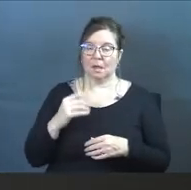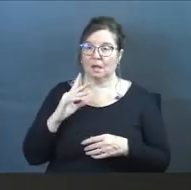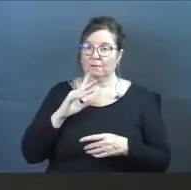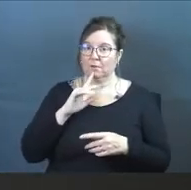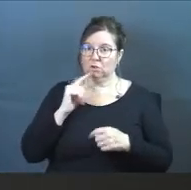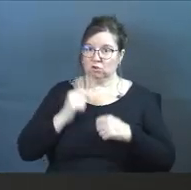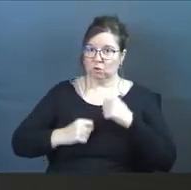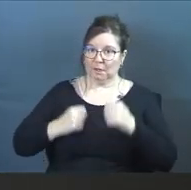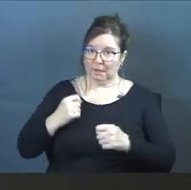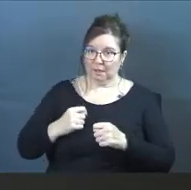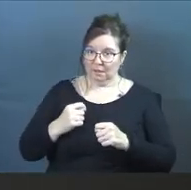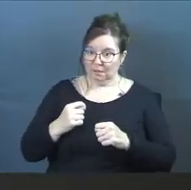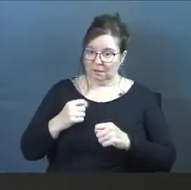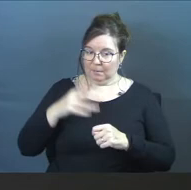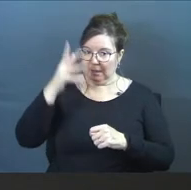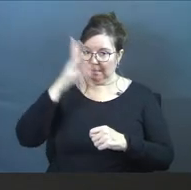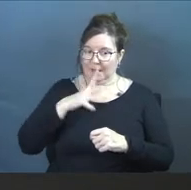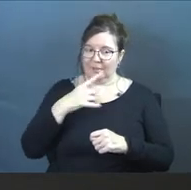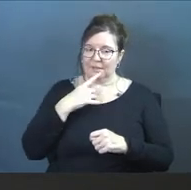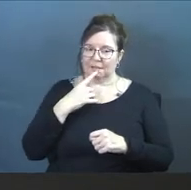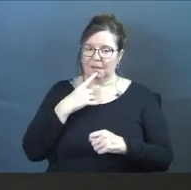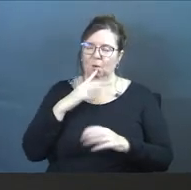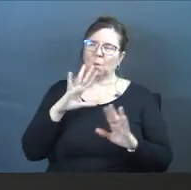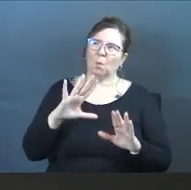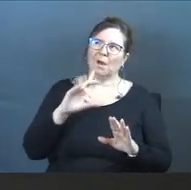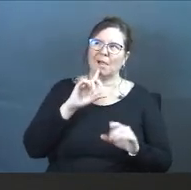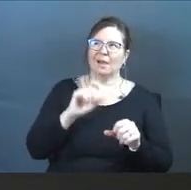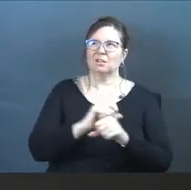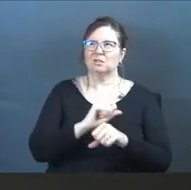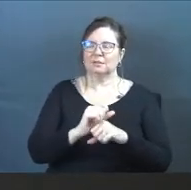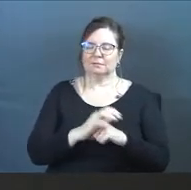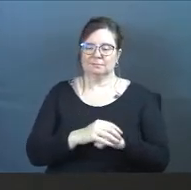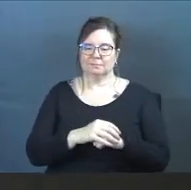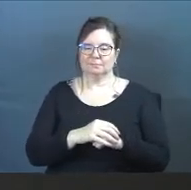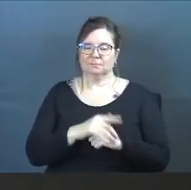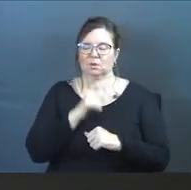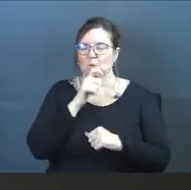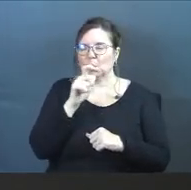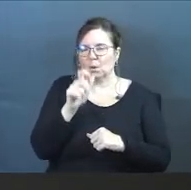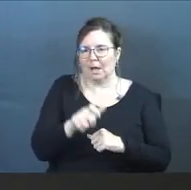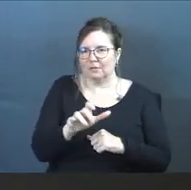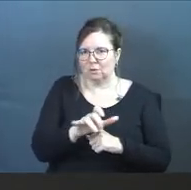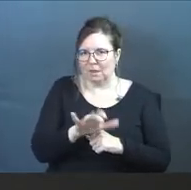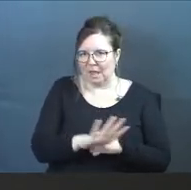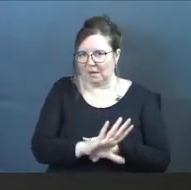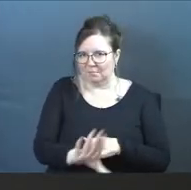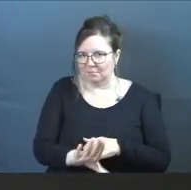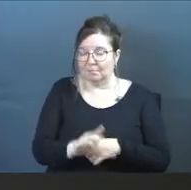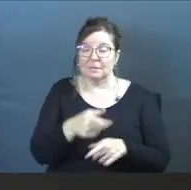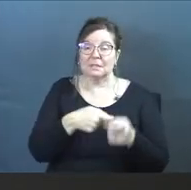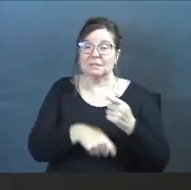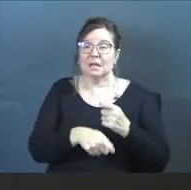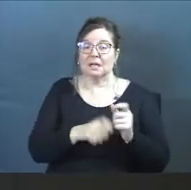by men, they said, well, actually, you don't have to do that. Instead of giving your